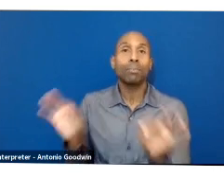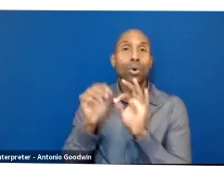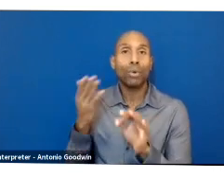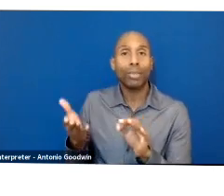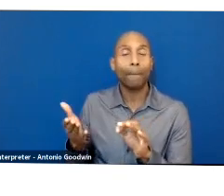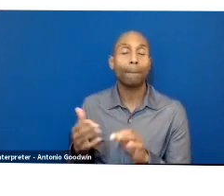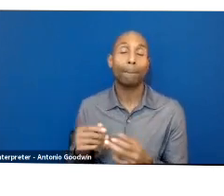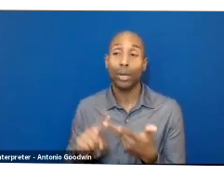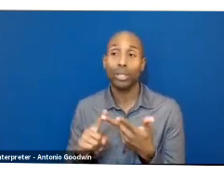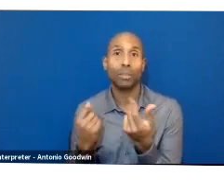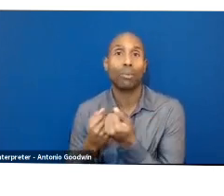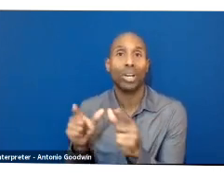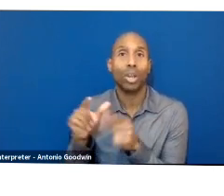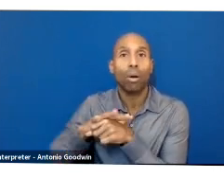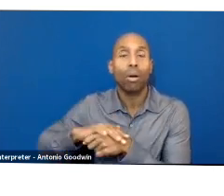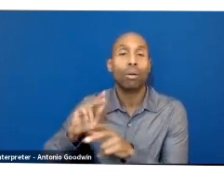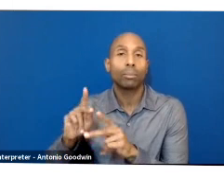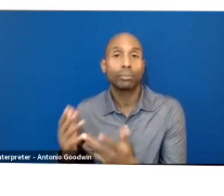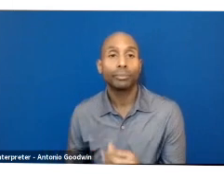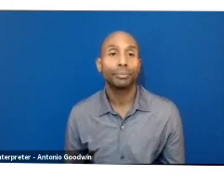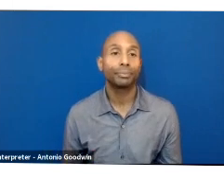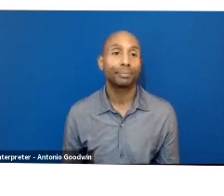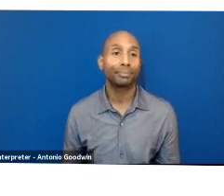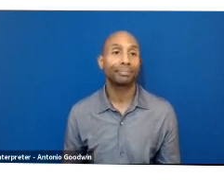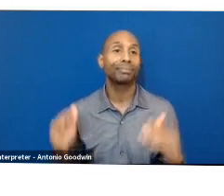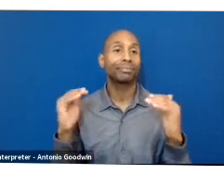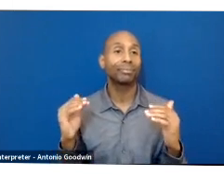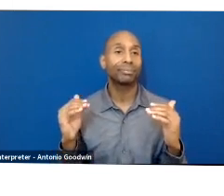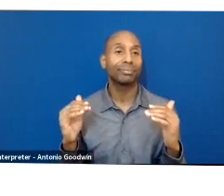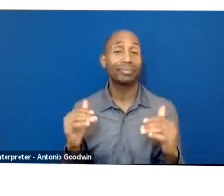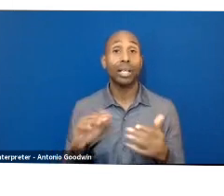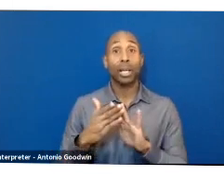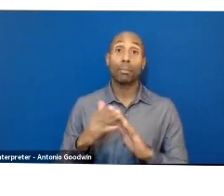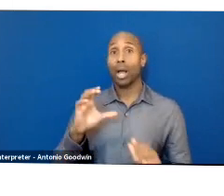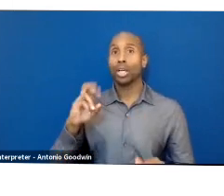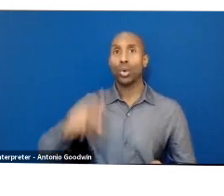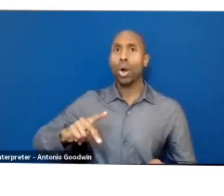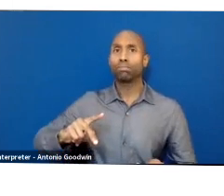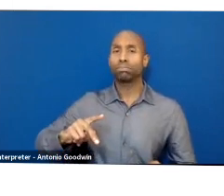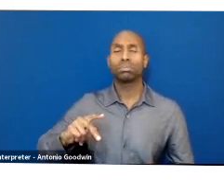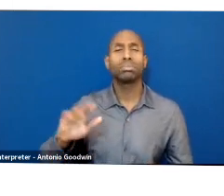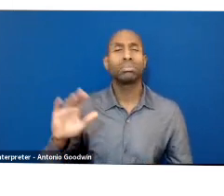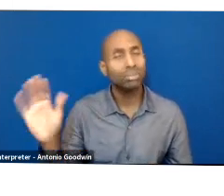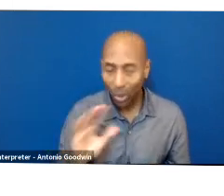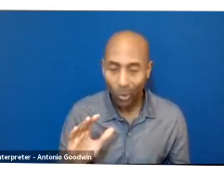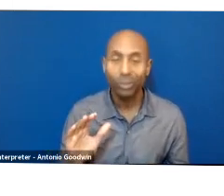Okay, don't be a corporation be a cooperative again corporations are inherently